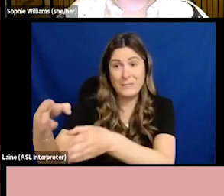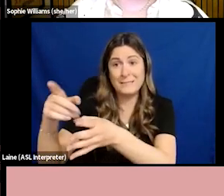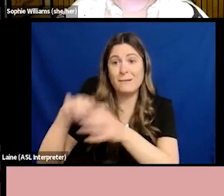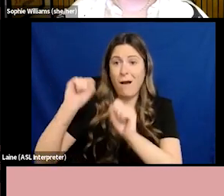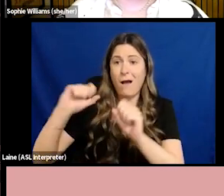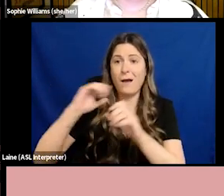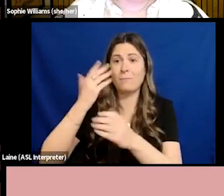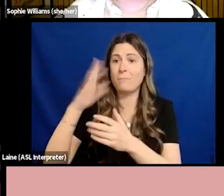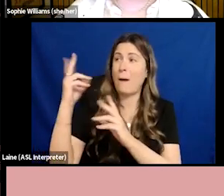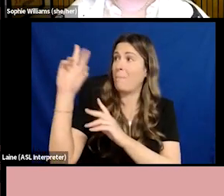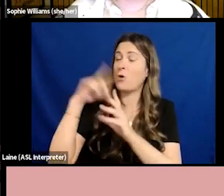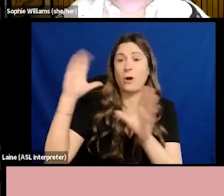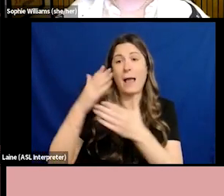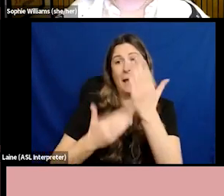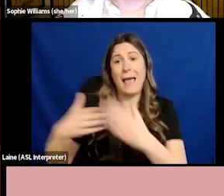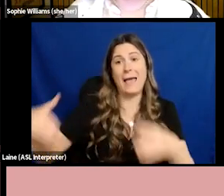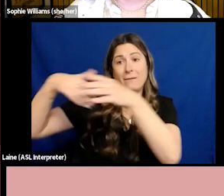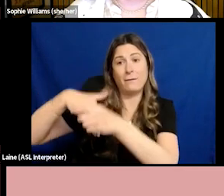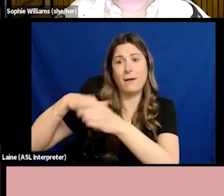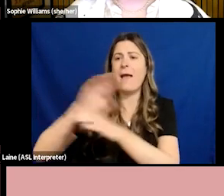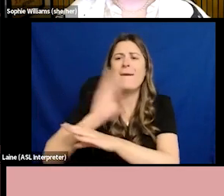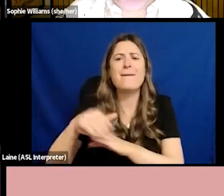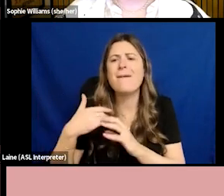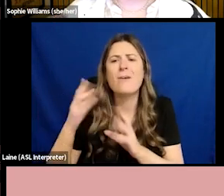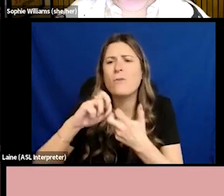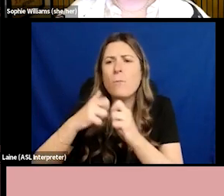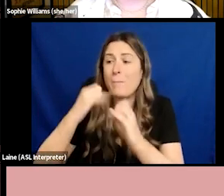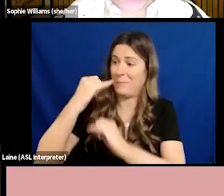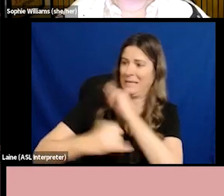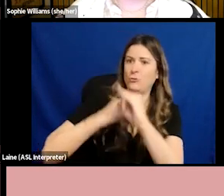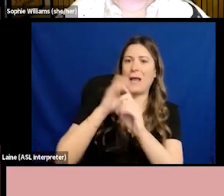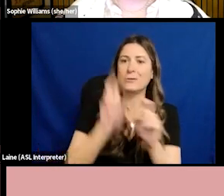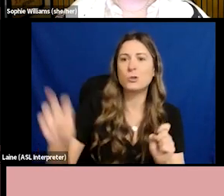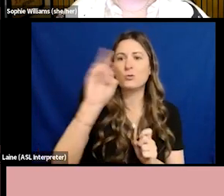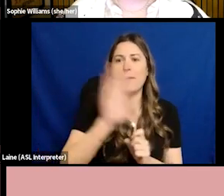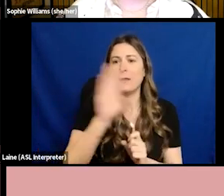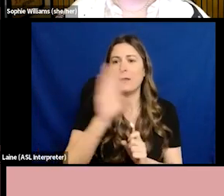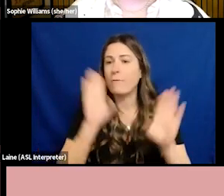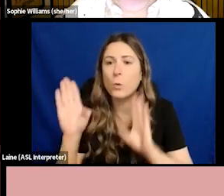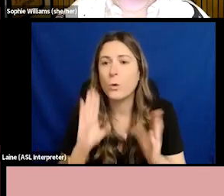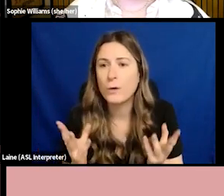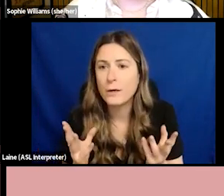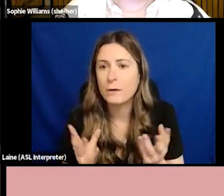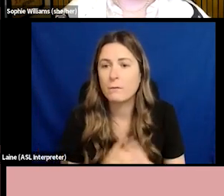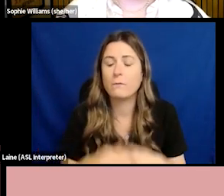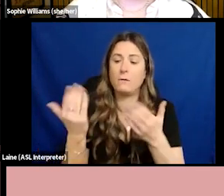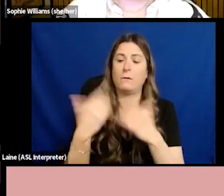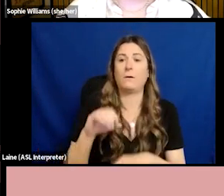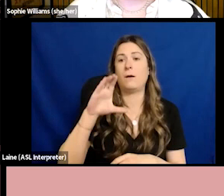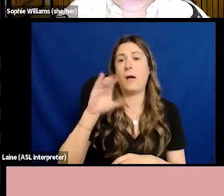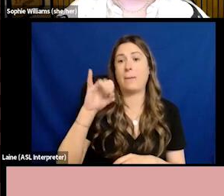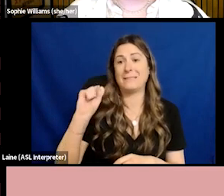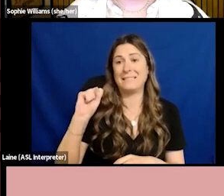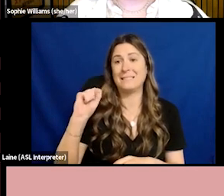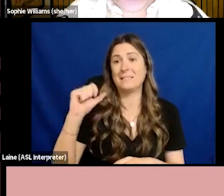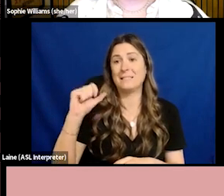world. I'm cisgendered. I don't face the risk of violence or aggression for the ways that my gender is